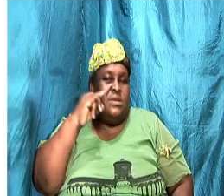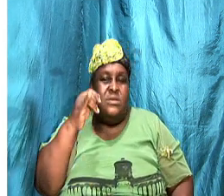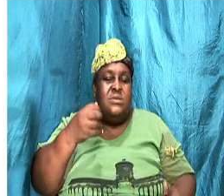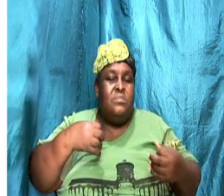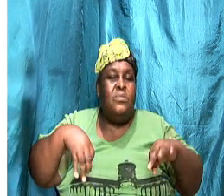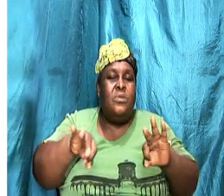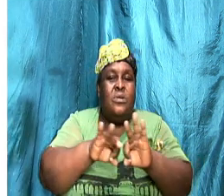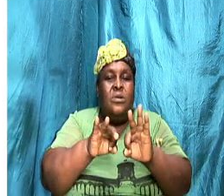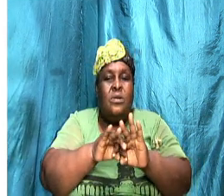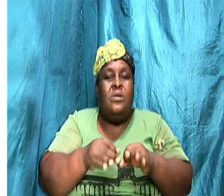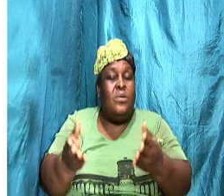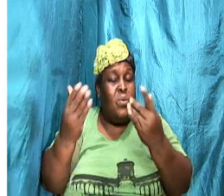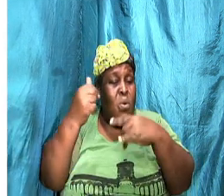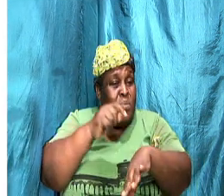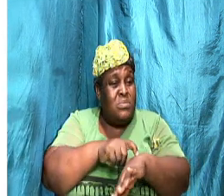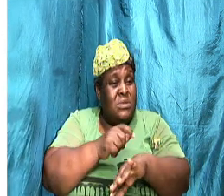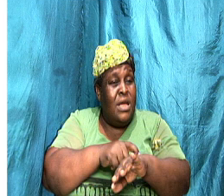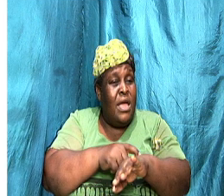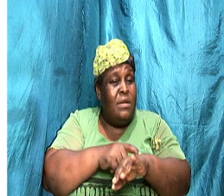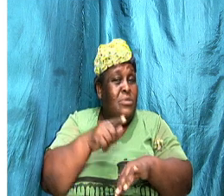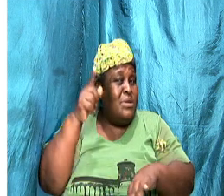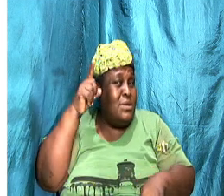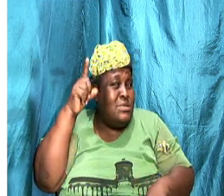it comes time to listen, we're not listening.